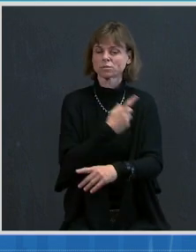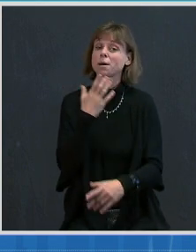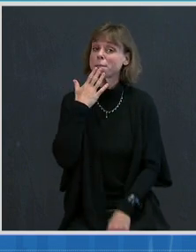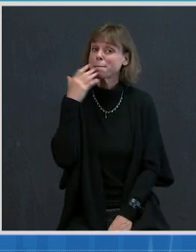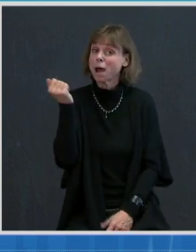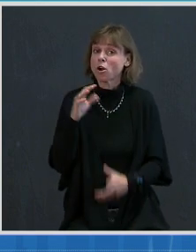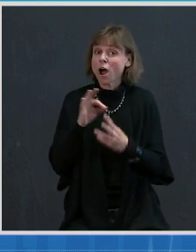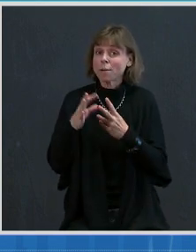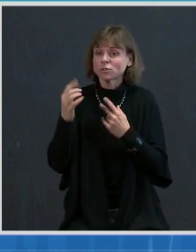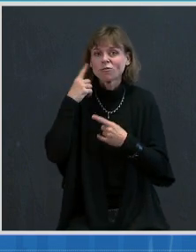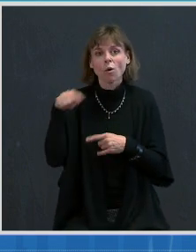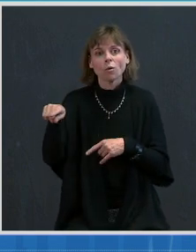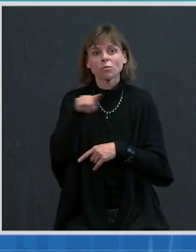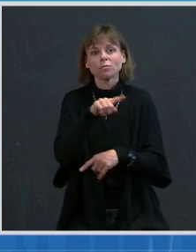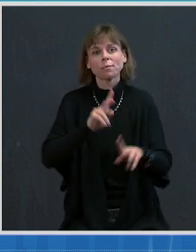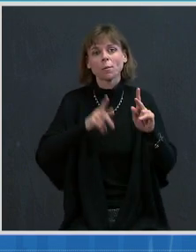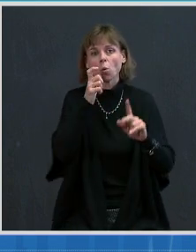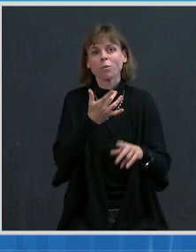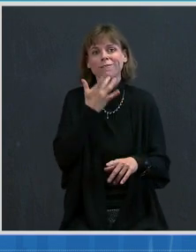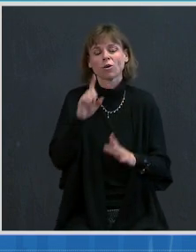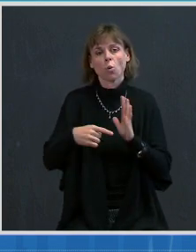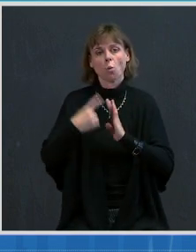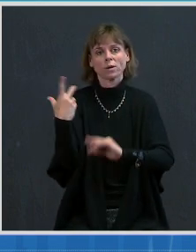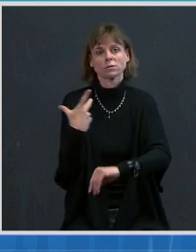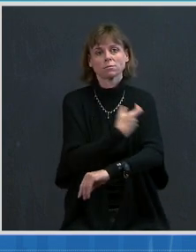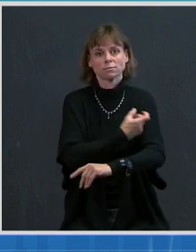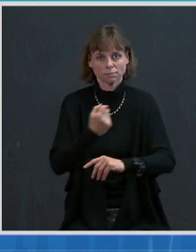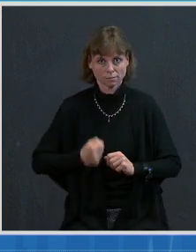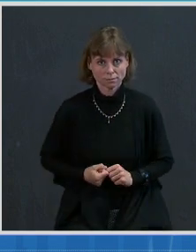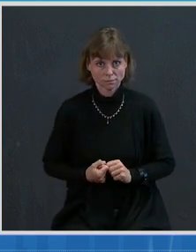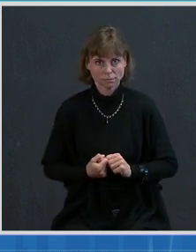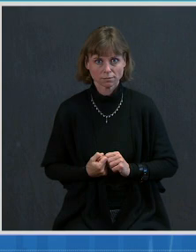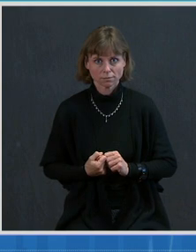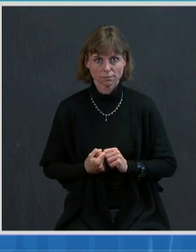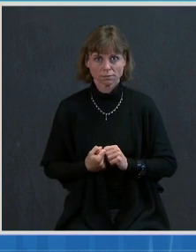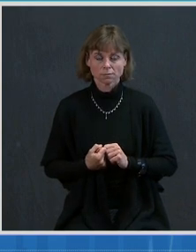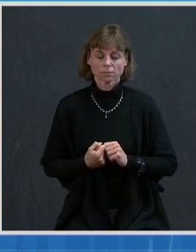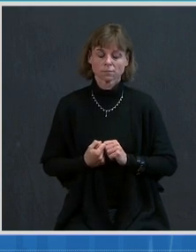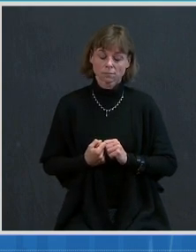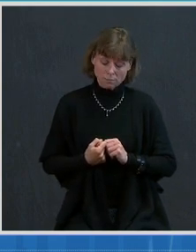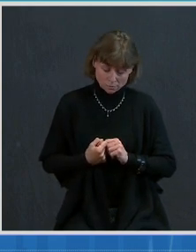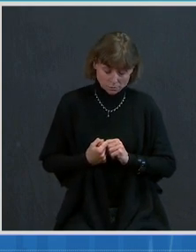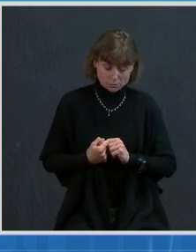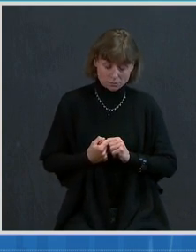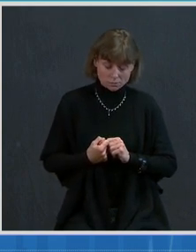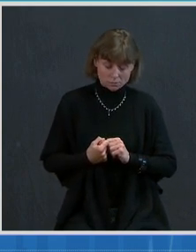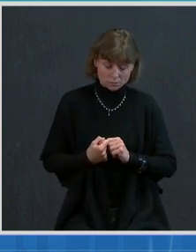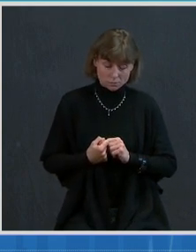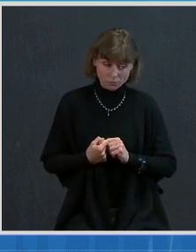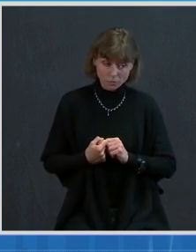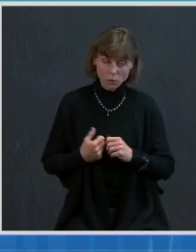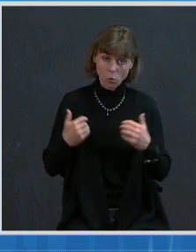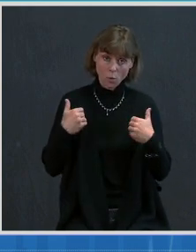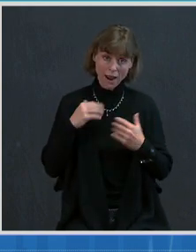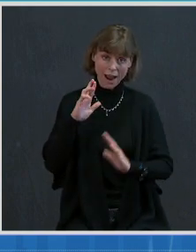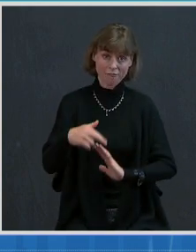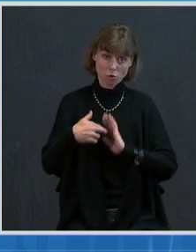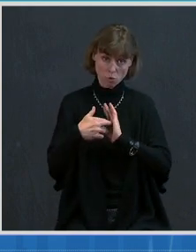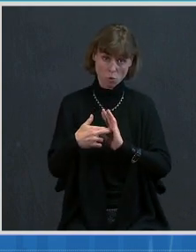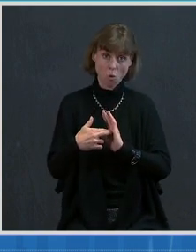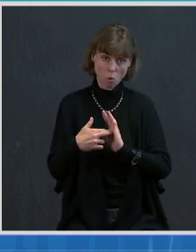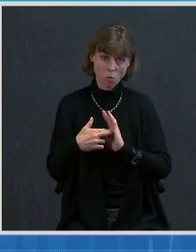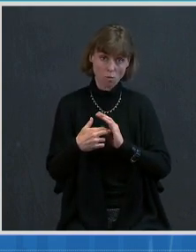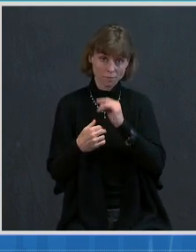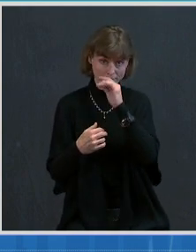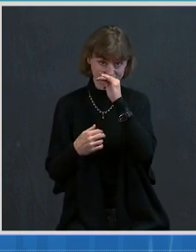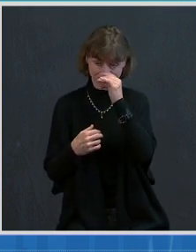a one-dose vaccine. Importantly, we have a role to play. I encourage those who can to help others